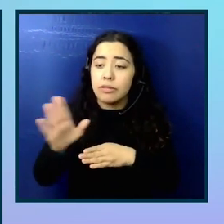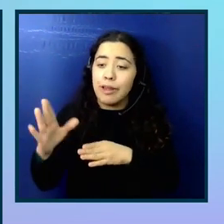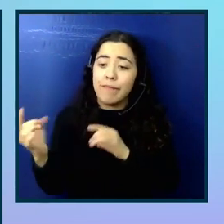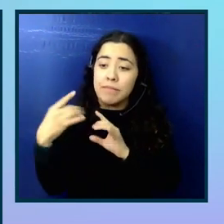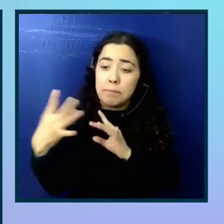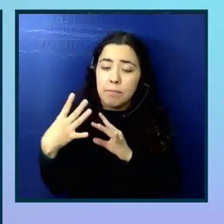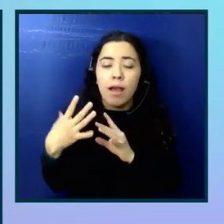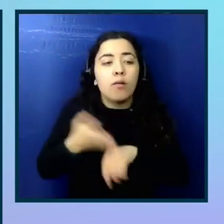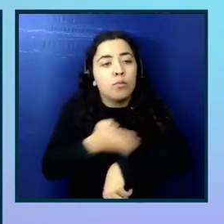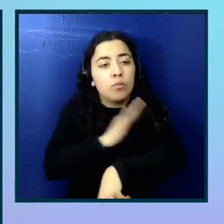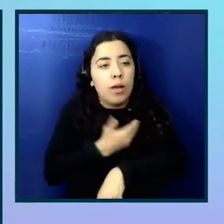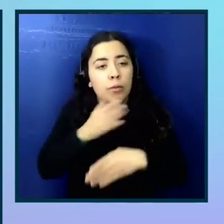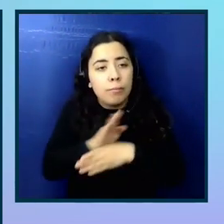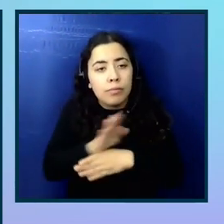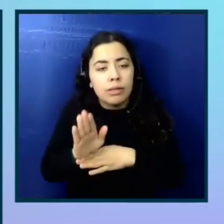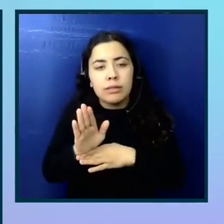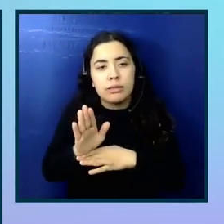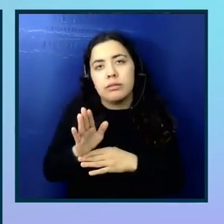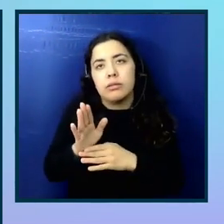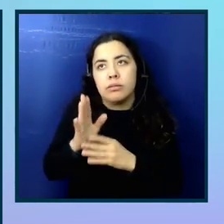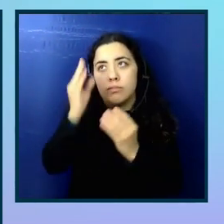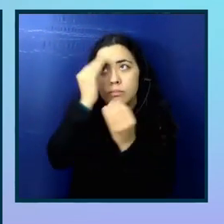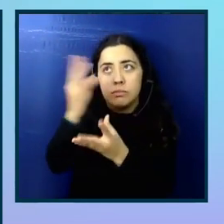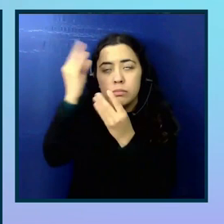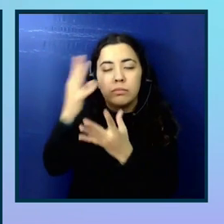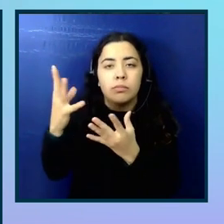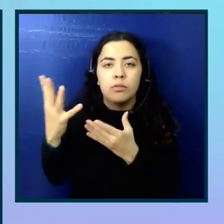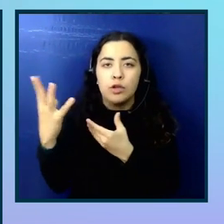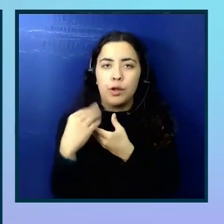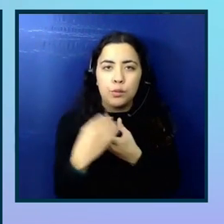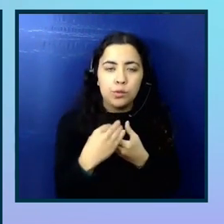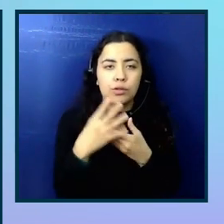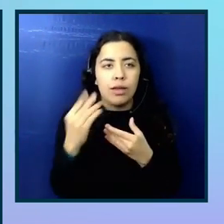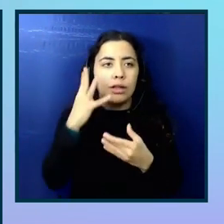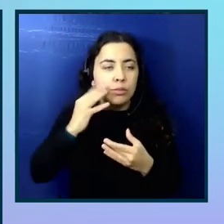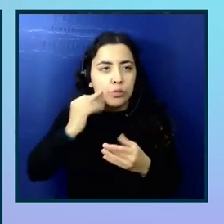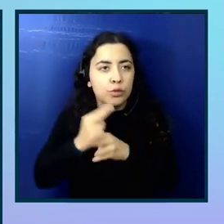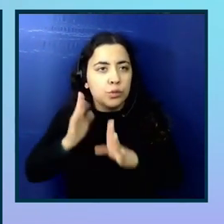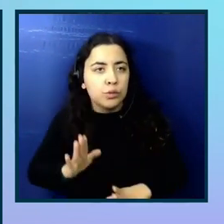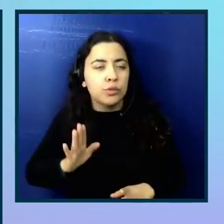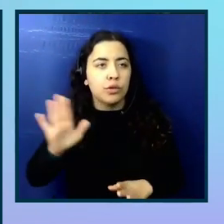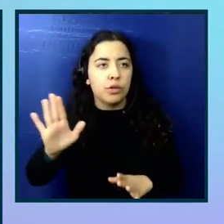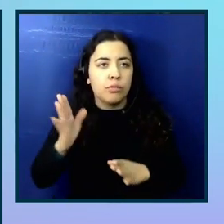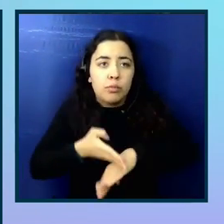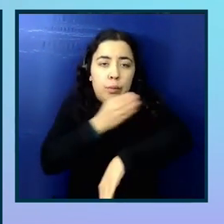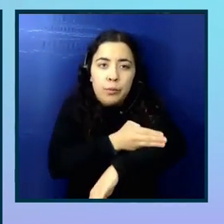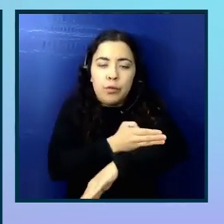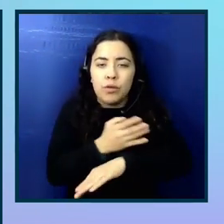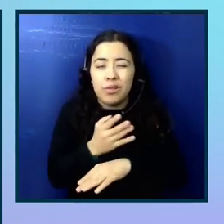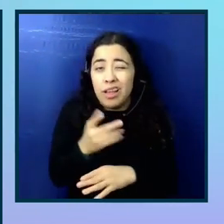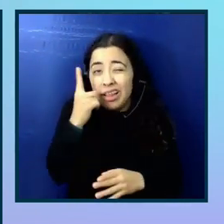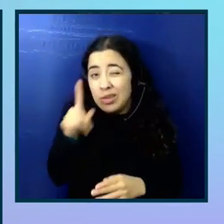improve the inclusion and user experience of the product. And I think that's the only kind of advice I could give. And it's something that